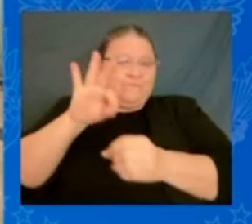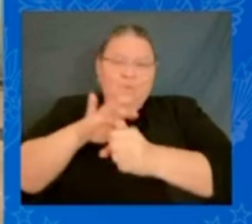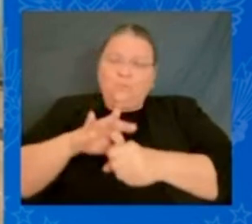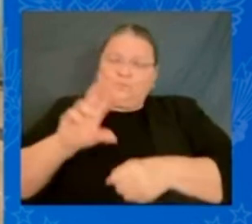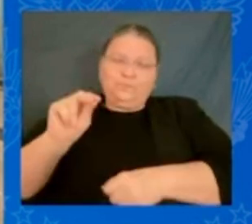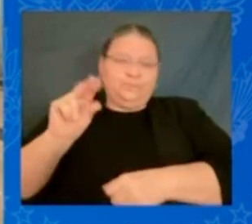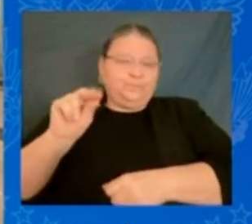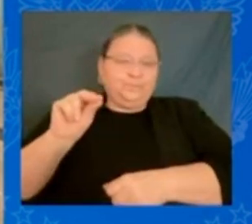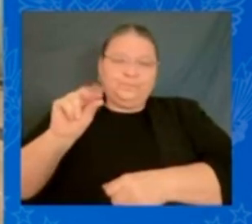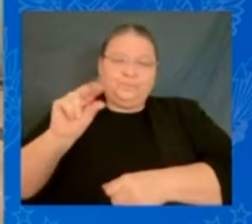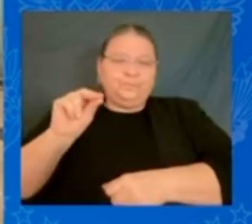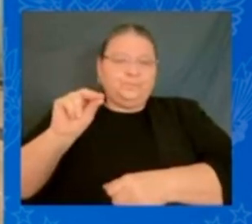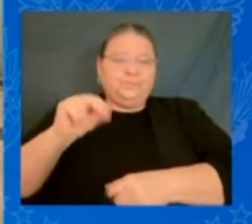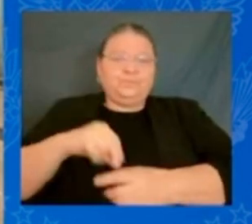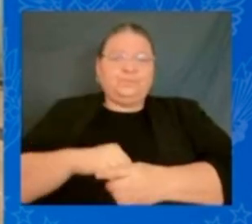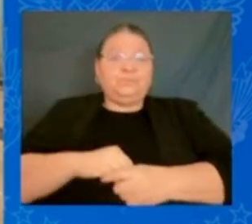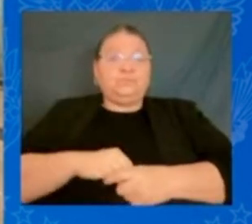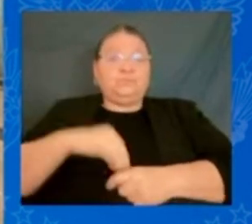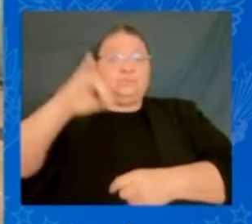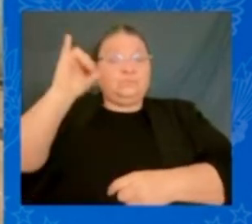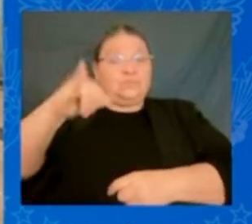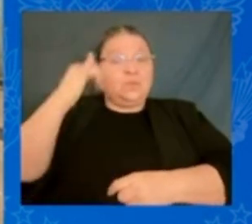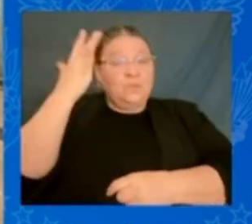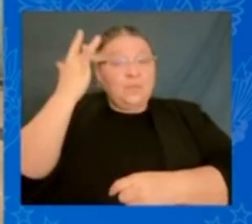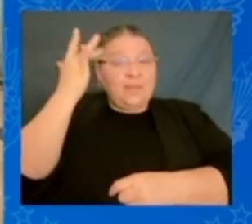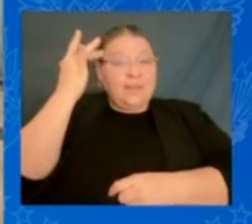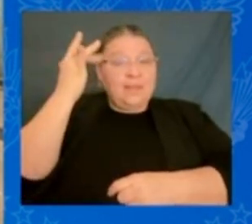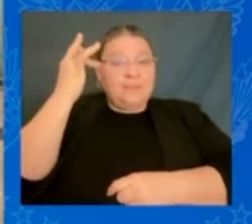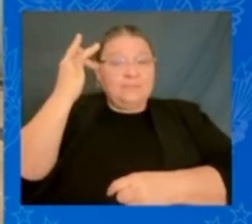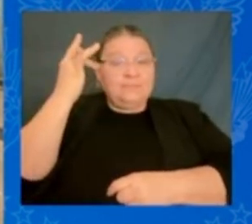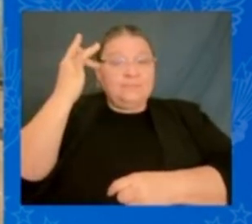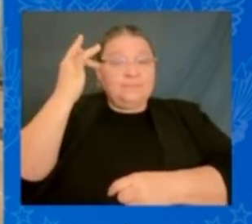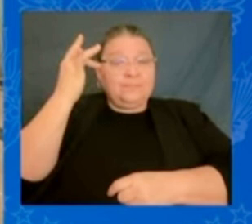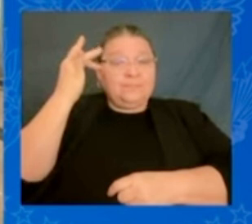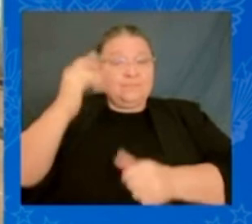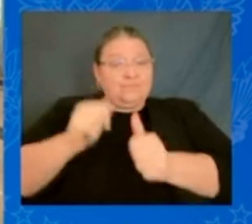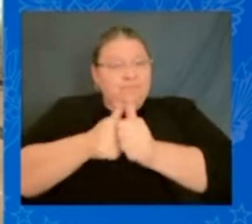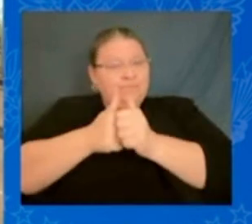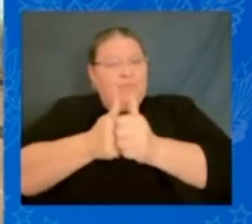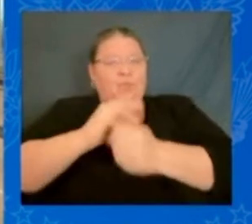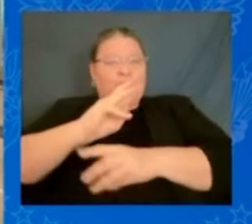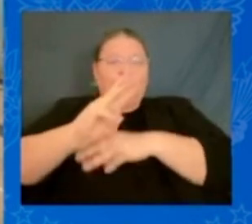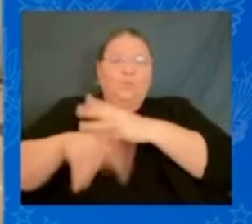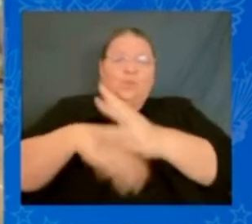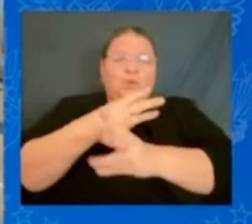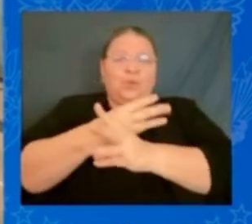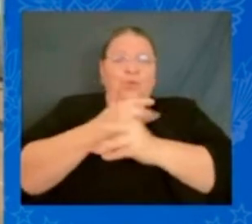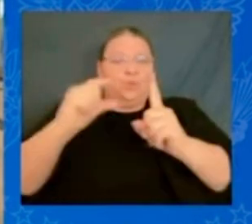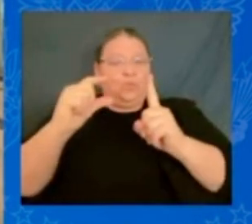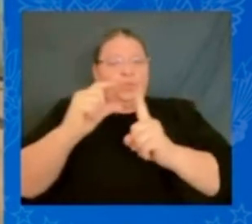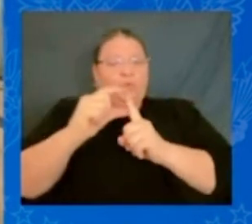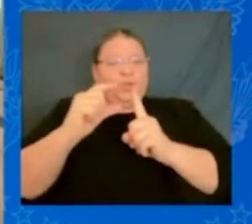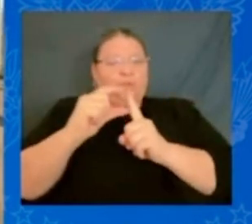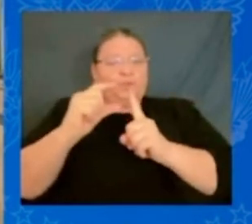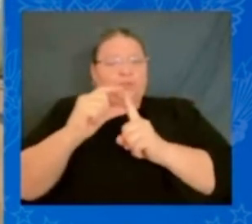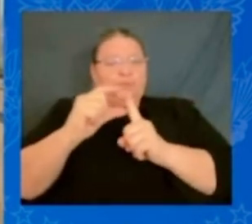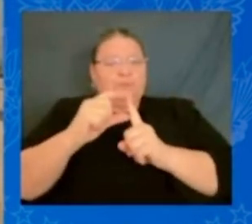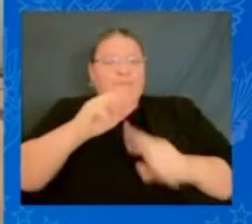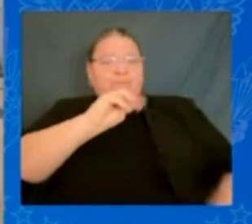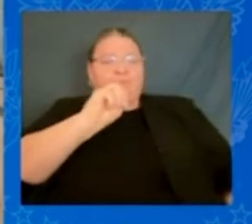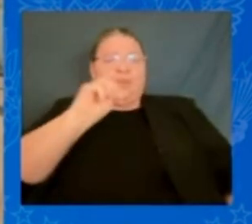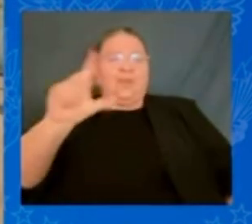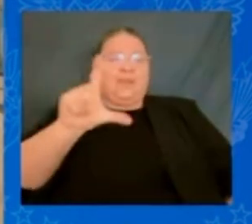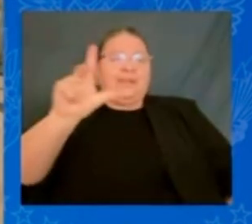And that's why you follow the world that you all have, the words of Dr. King. He said, give us the